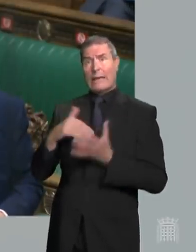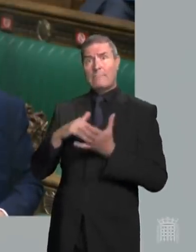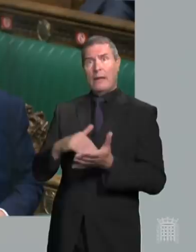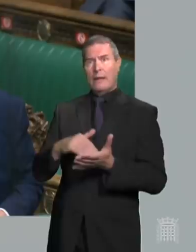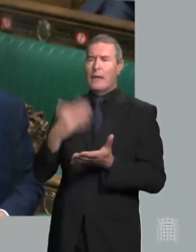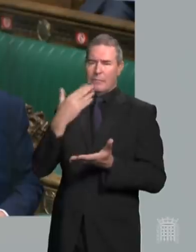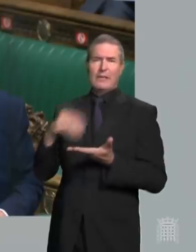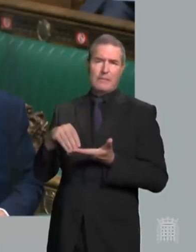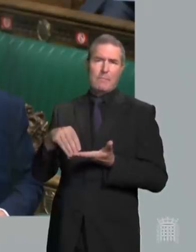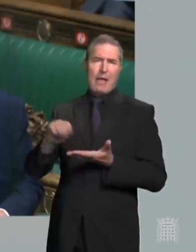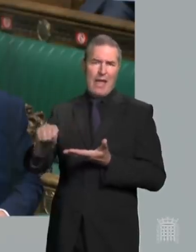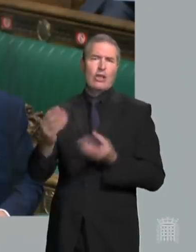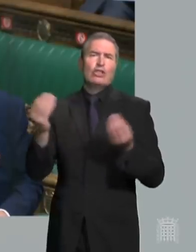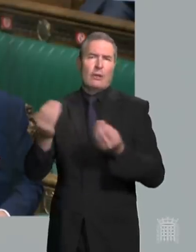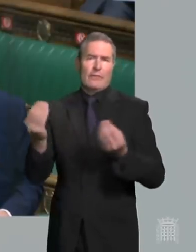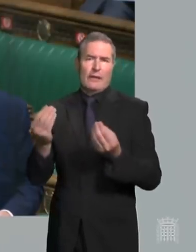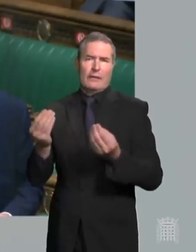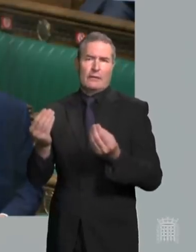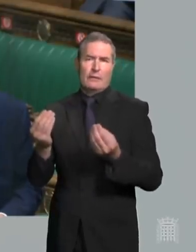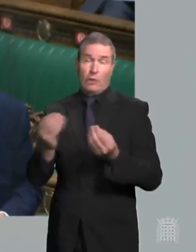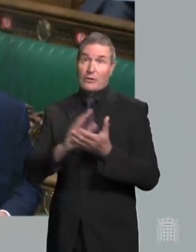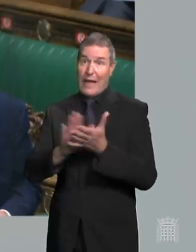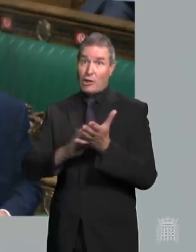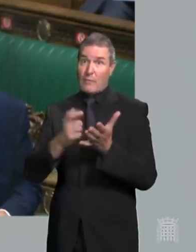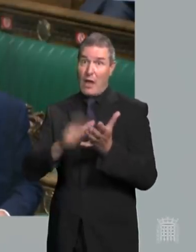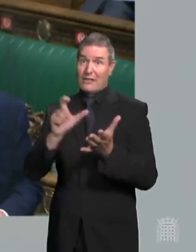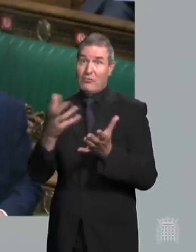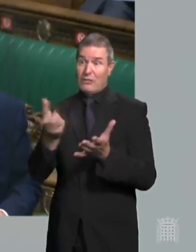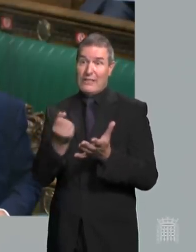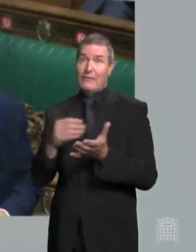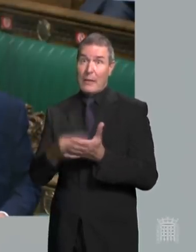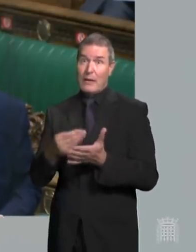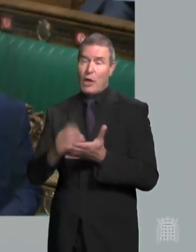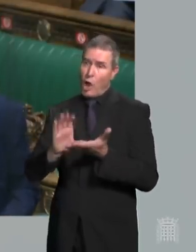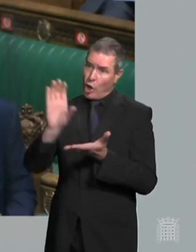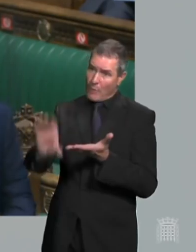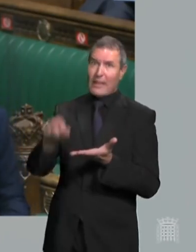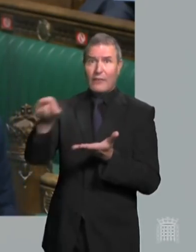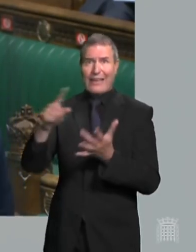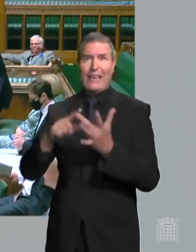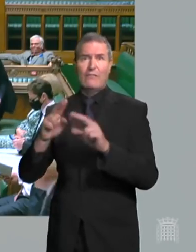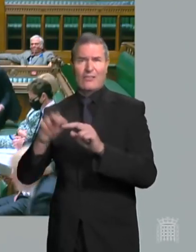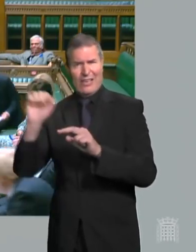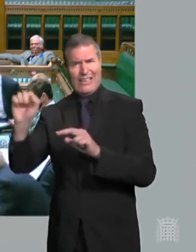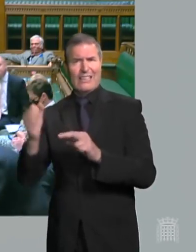received by the H&M Treasury to compensate him for his losses